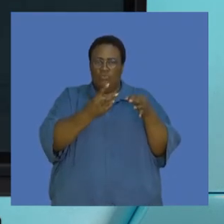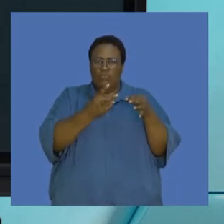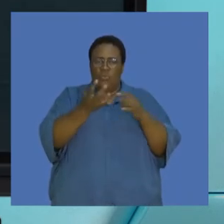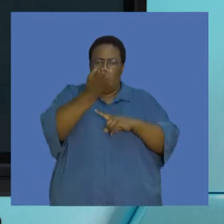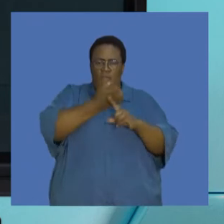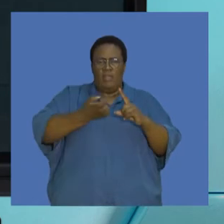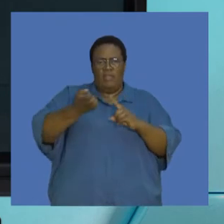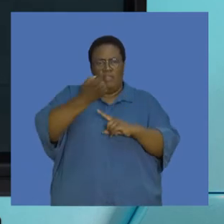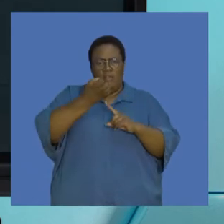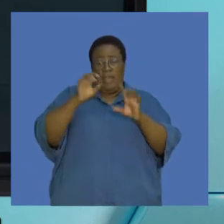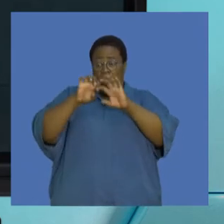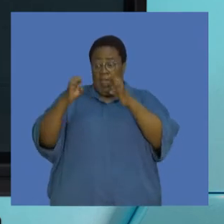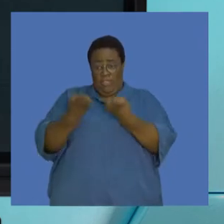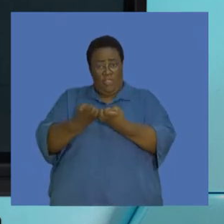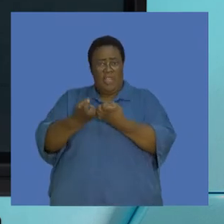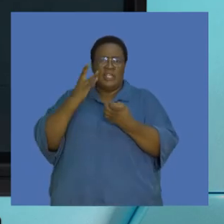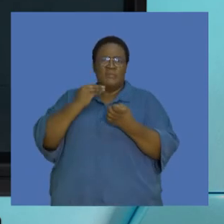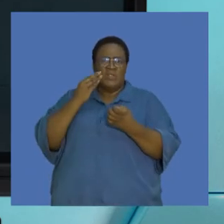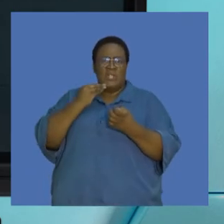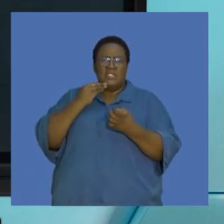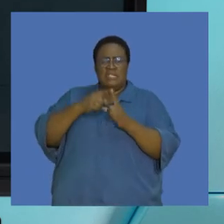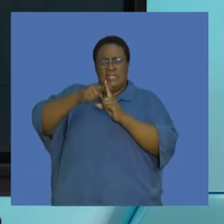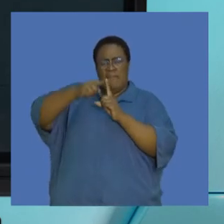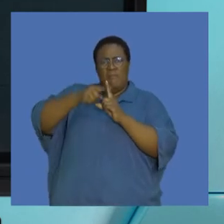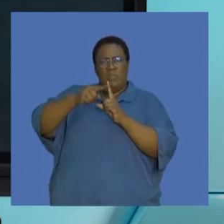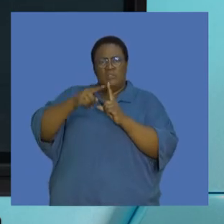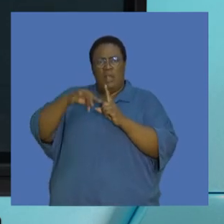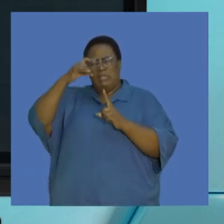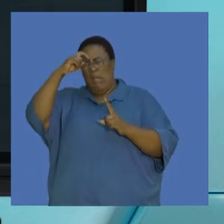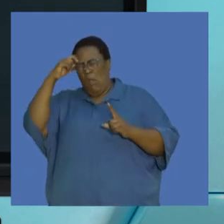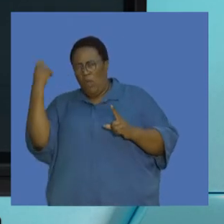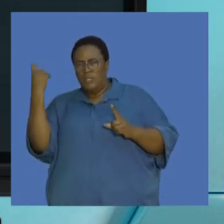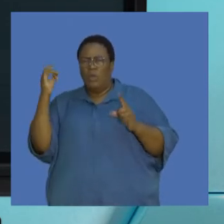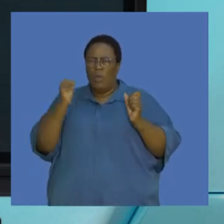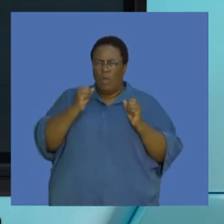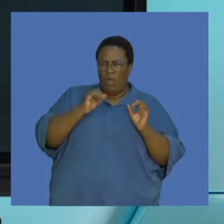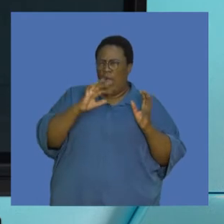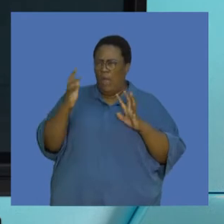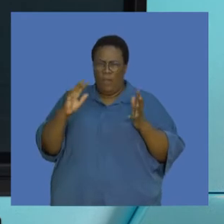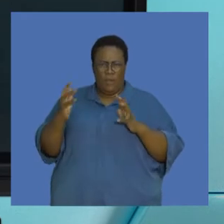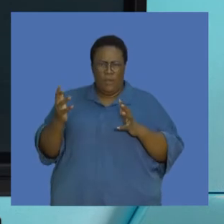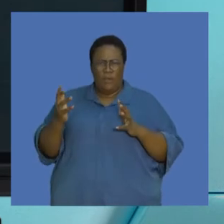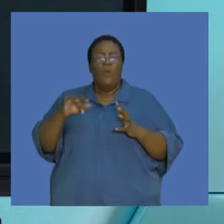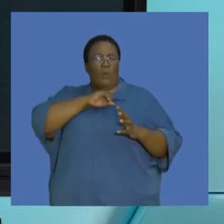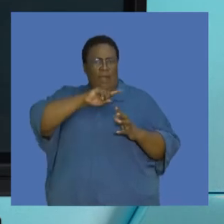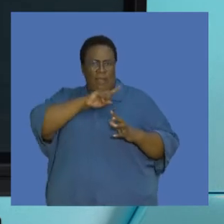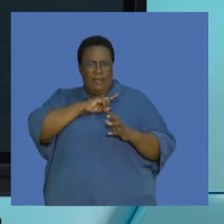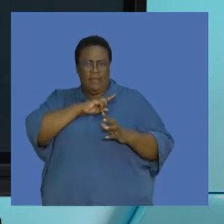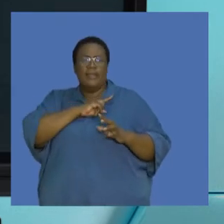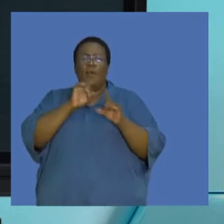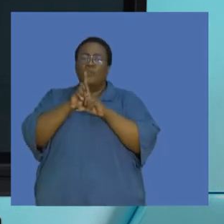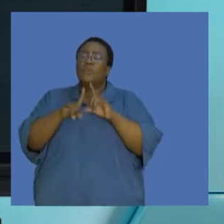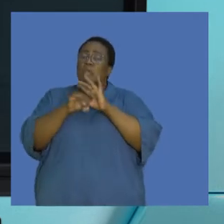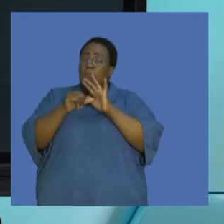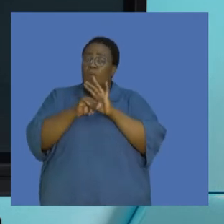why the Earth experiences the temperatures we currently are experiencing, and why is this important for us in terms